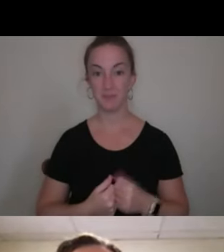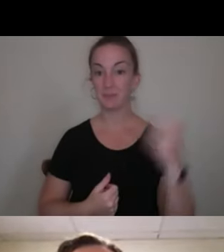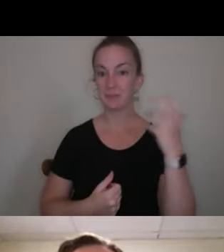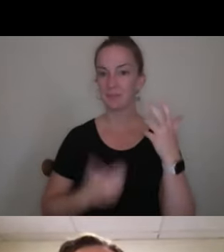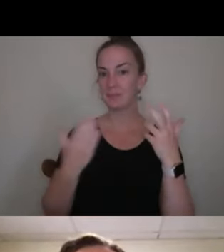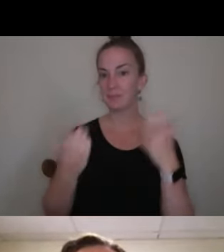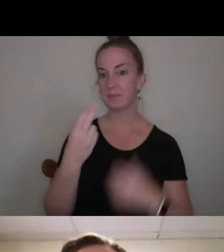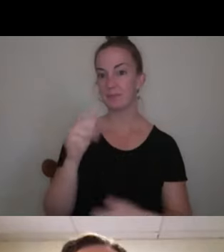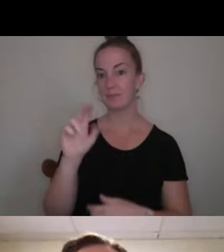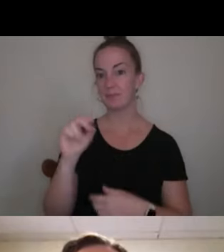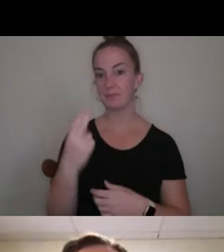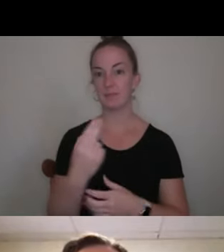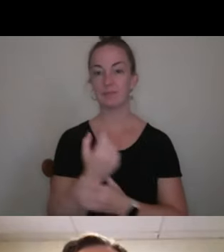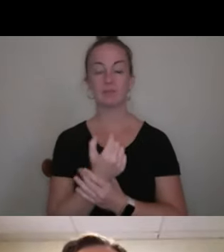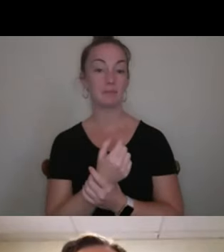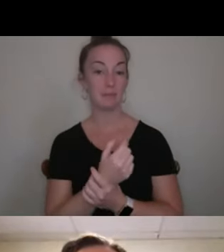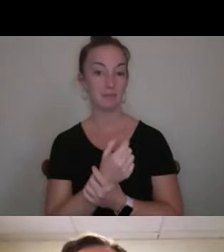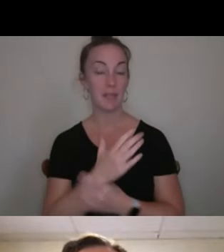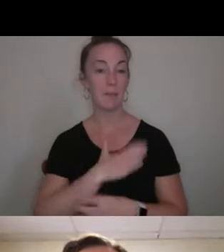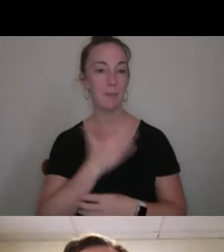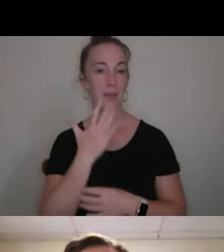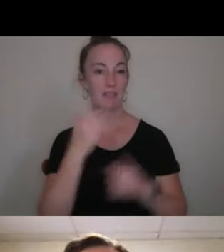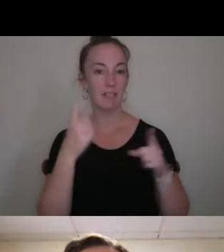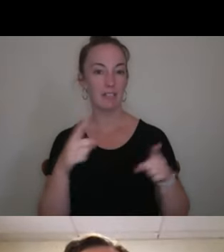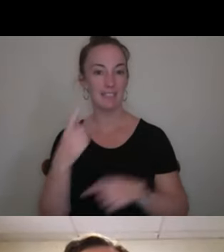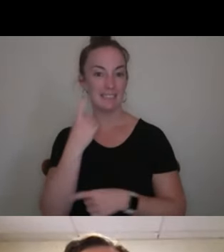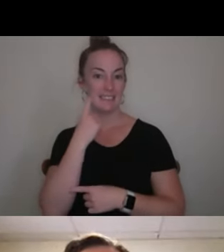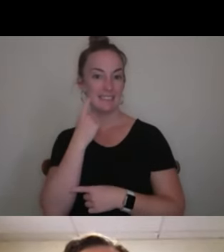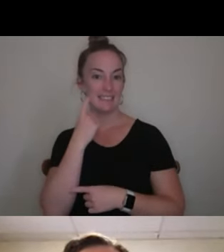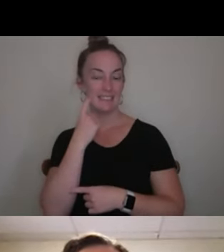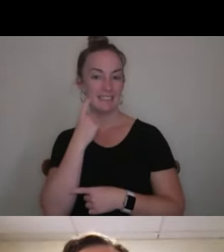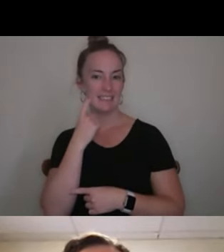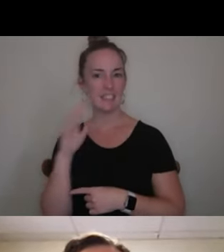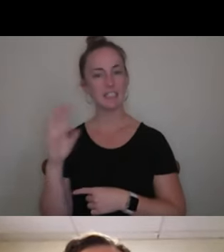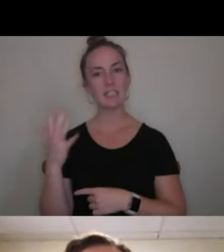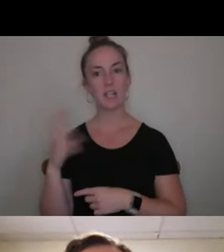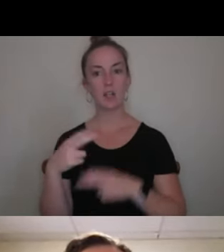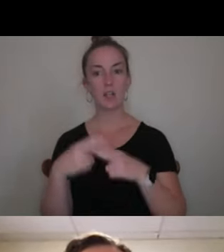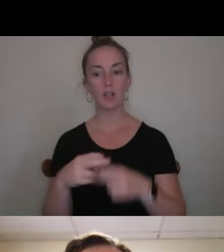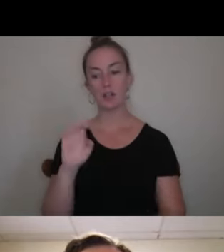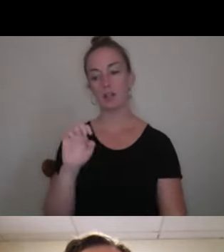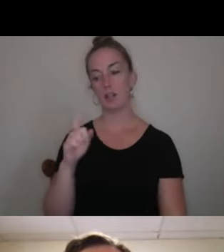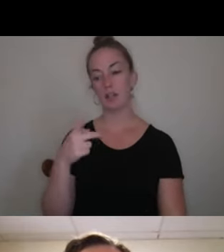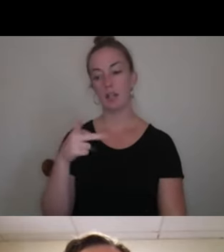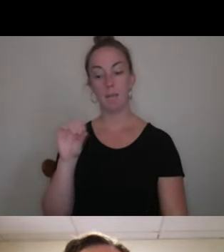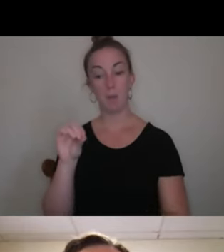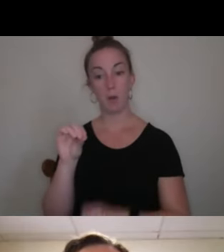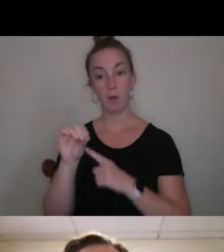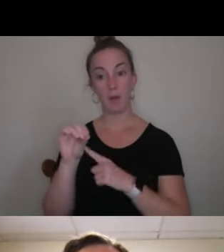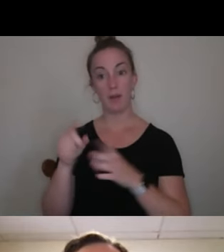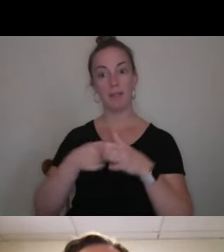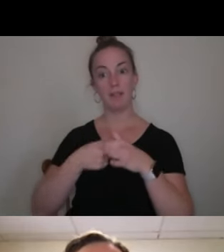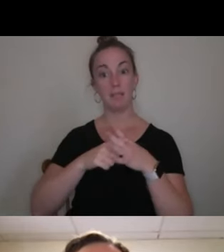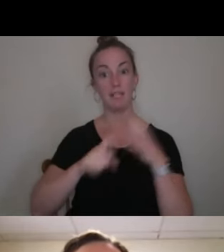about you? So my favorite event just happened. It's kind of it's called Expo. So at the very beginning of the year,